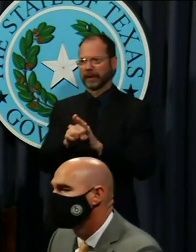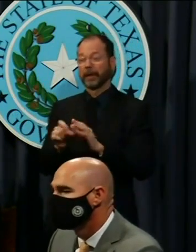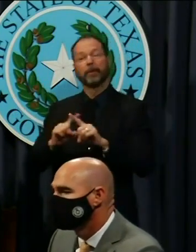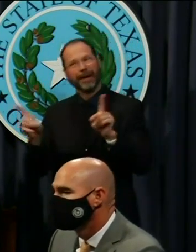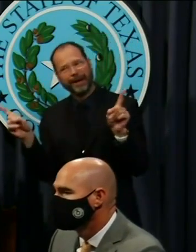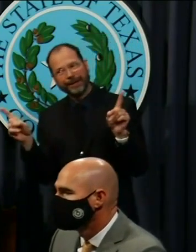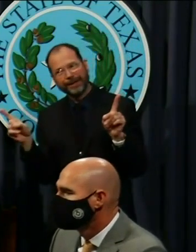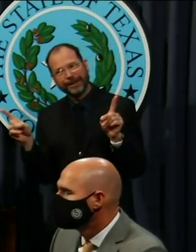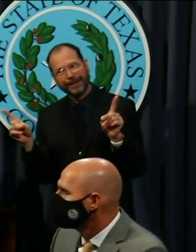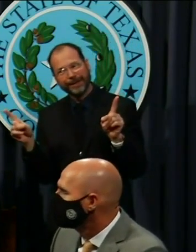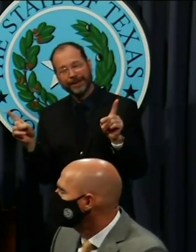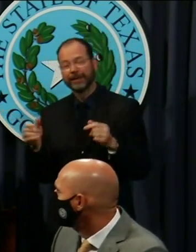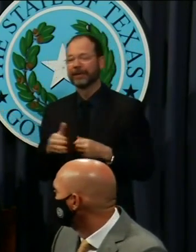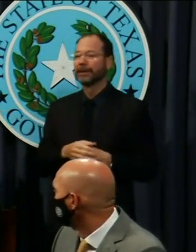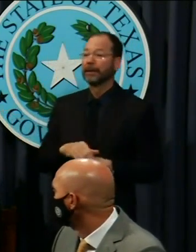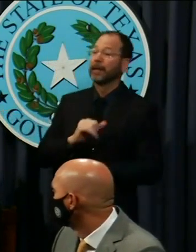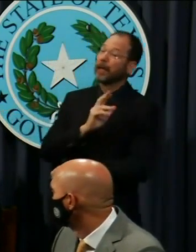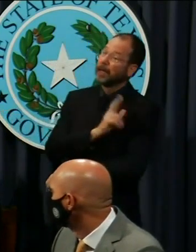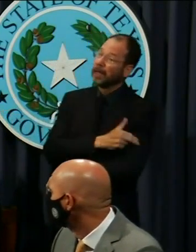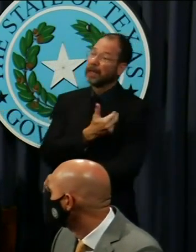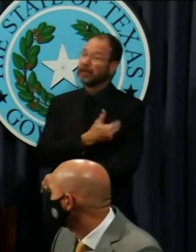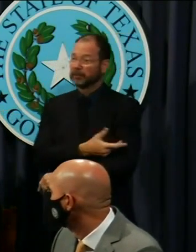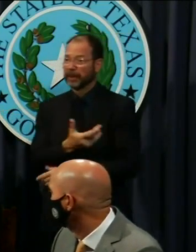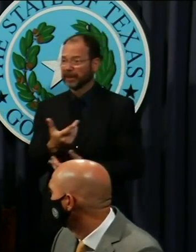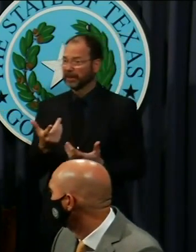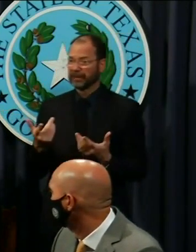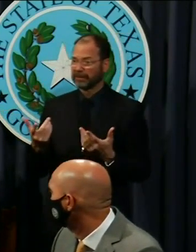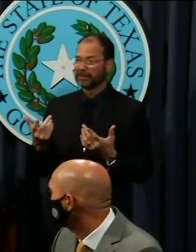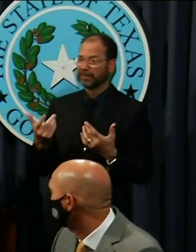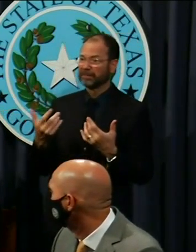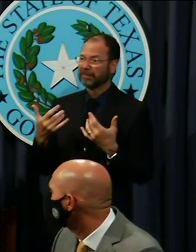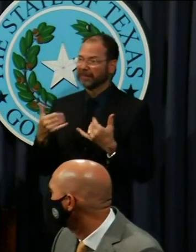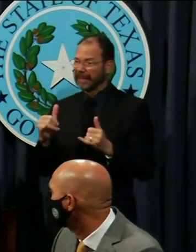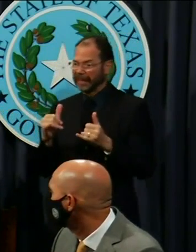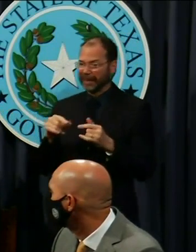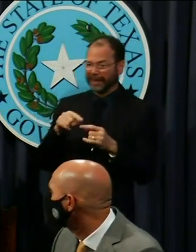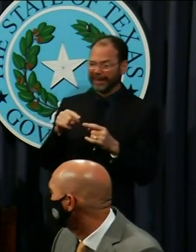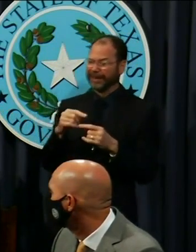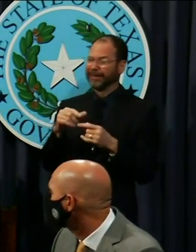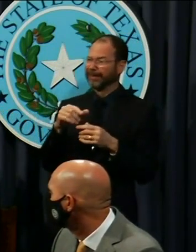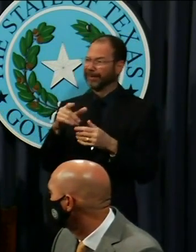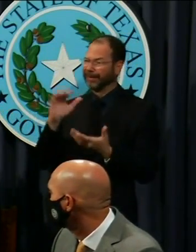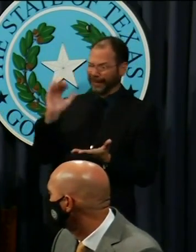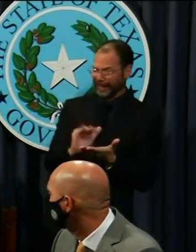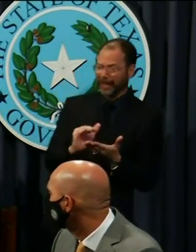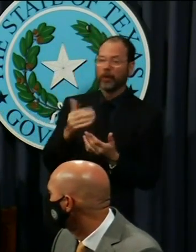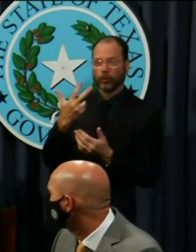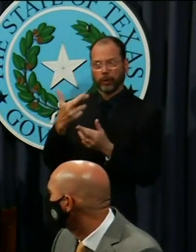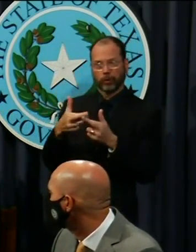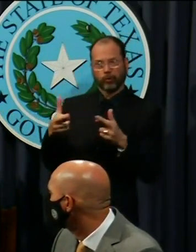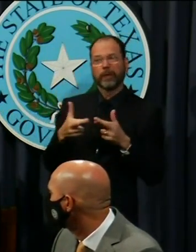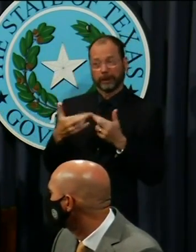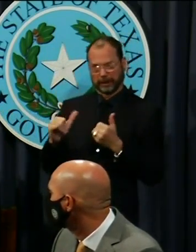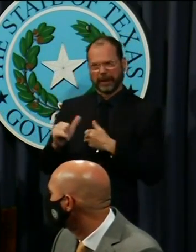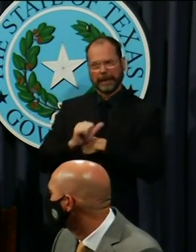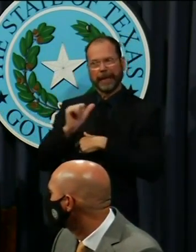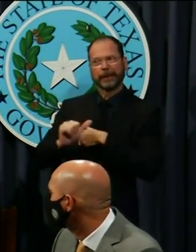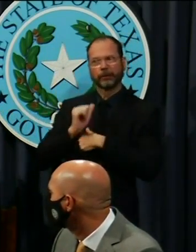But, even with hospitalizations plummeting, three regions remain in the danger zone.